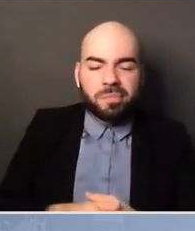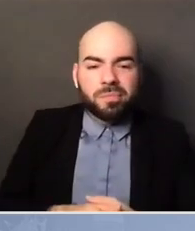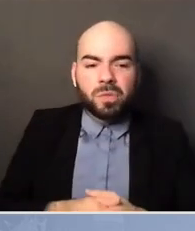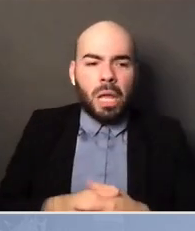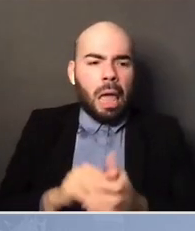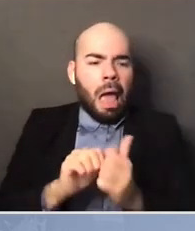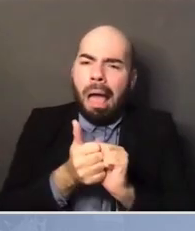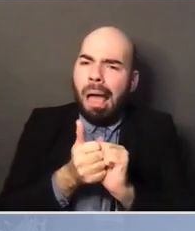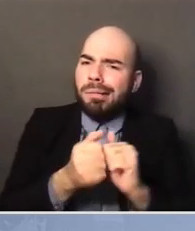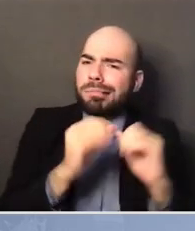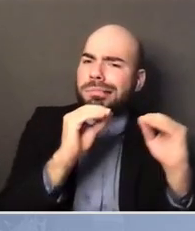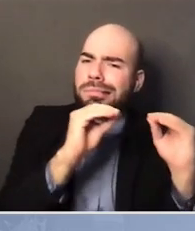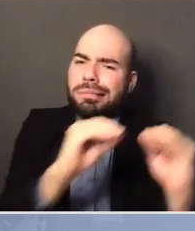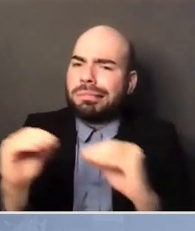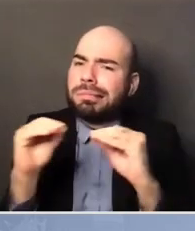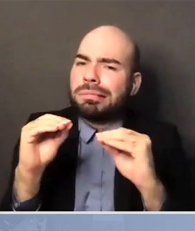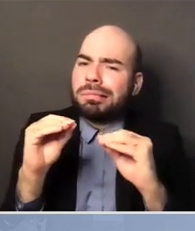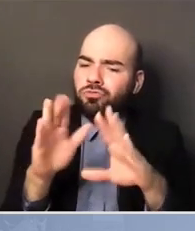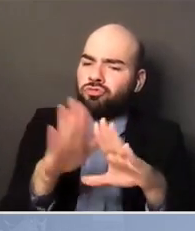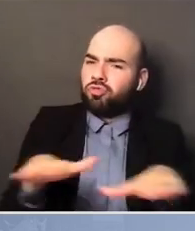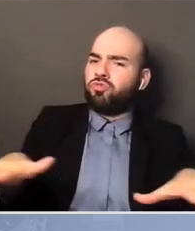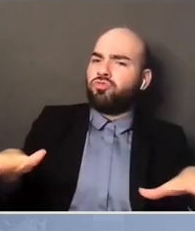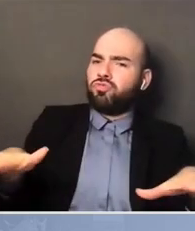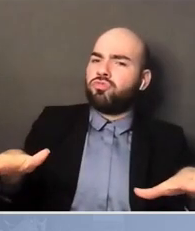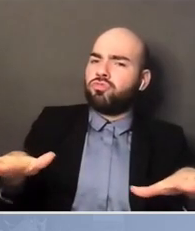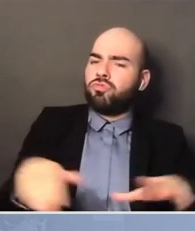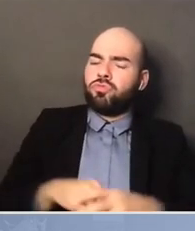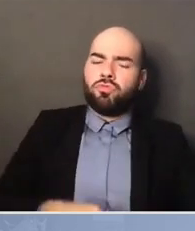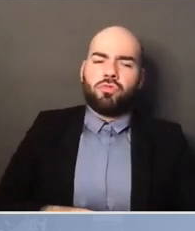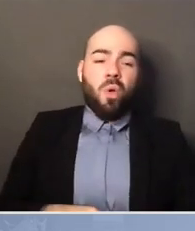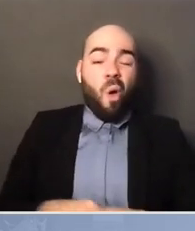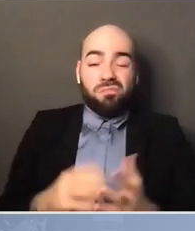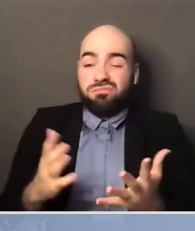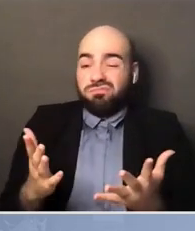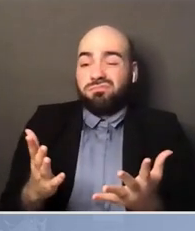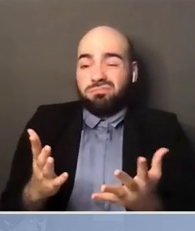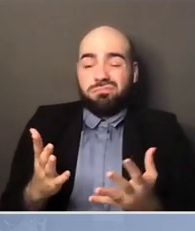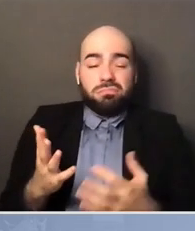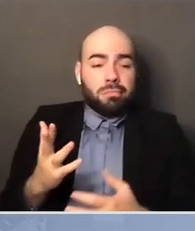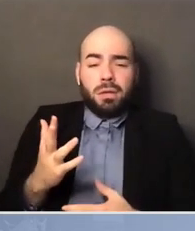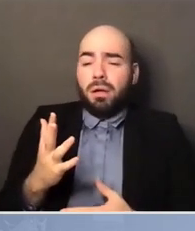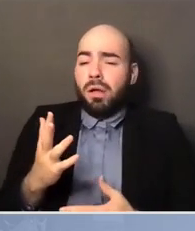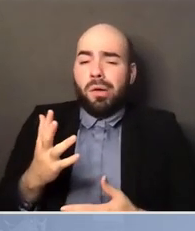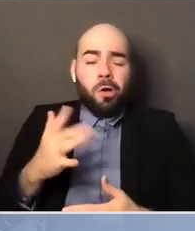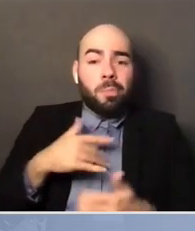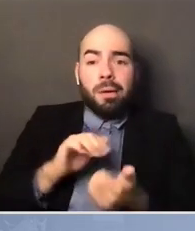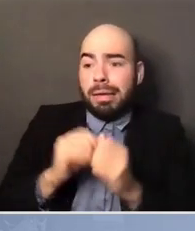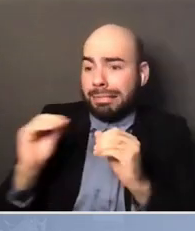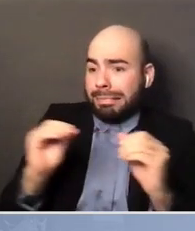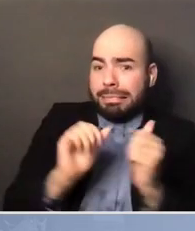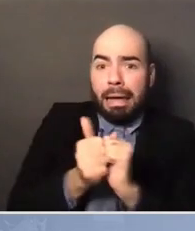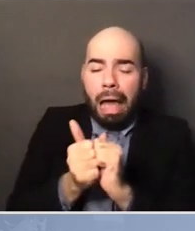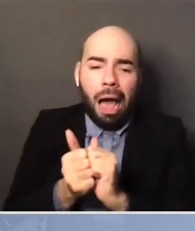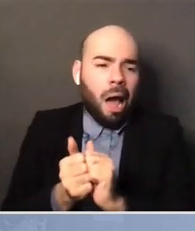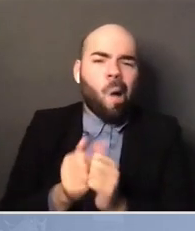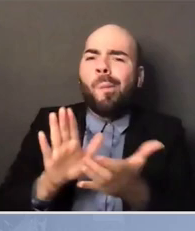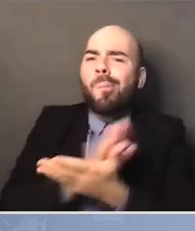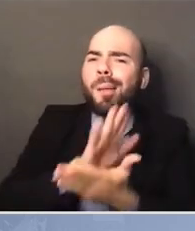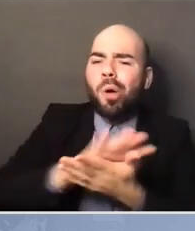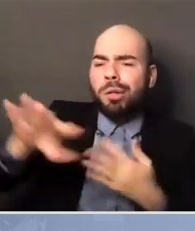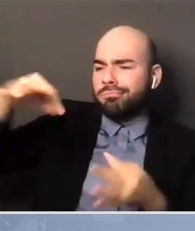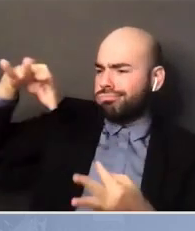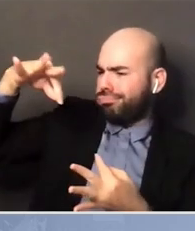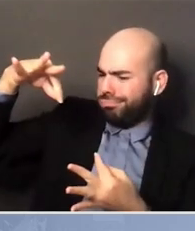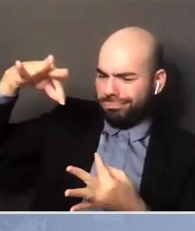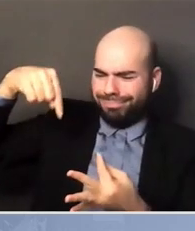kids from, you know, these worksheets and stuff that has no reference